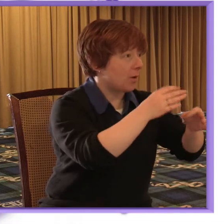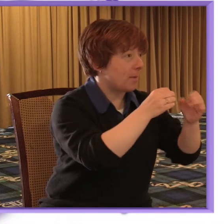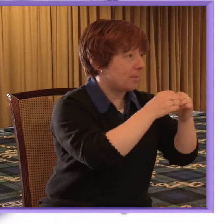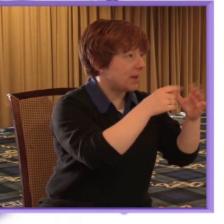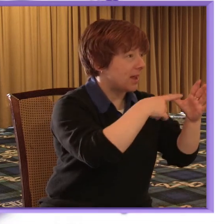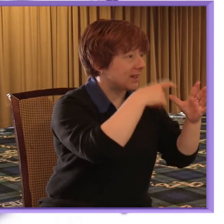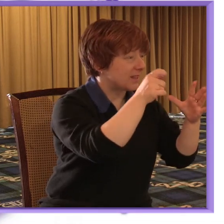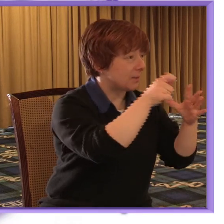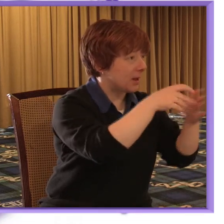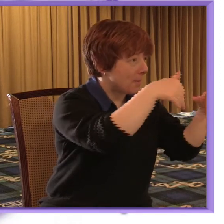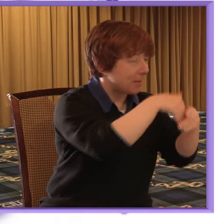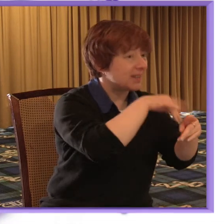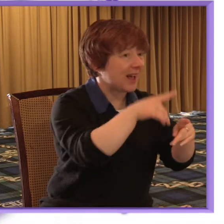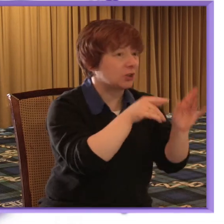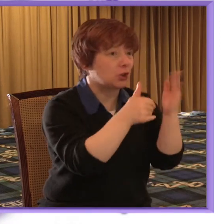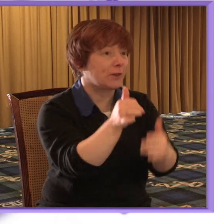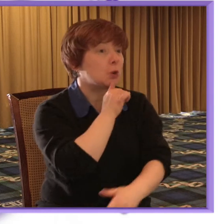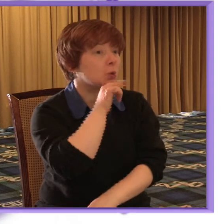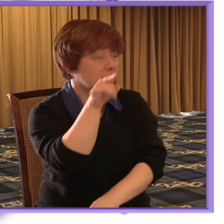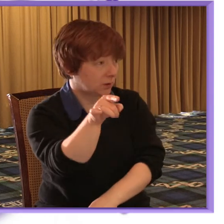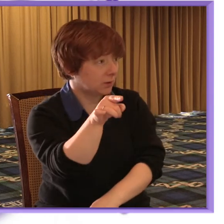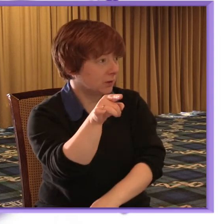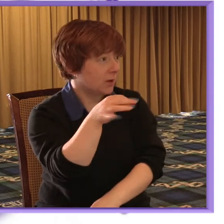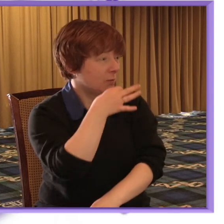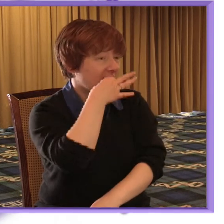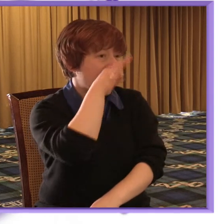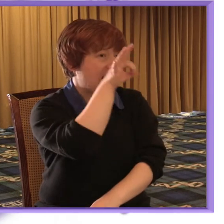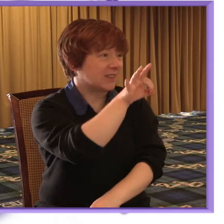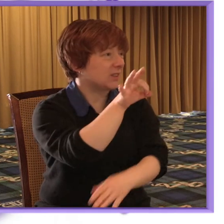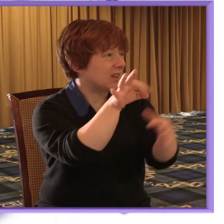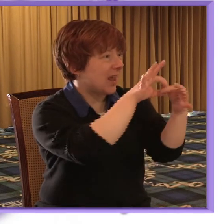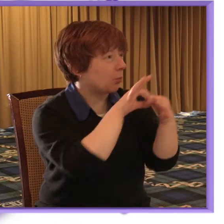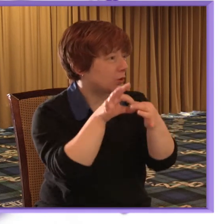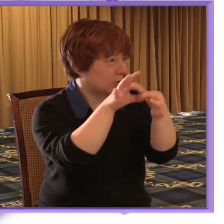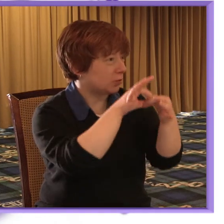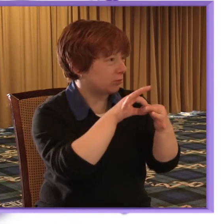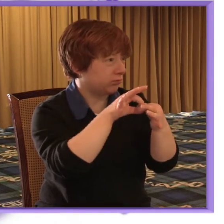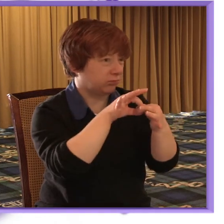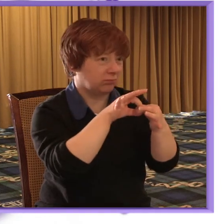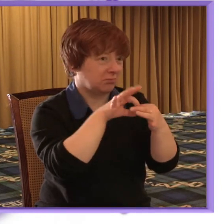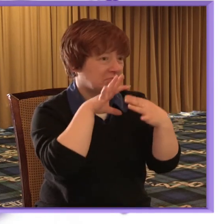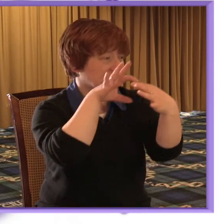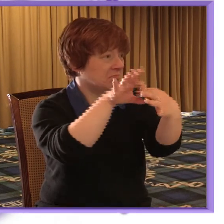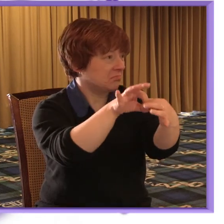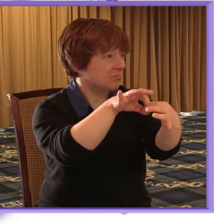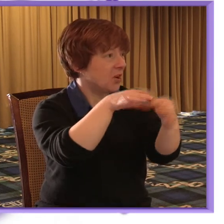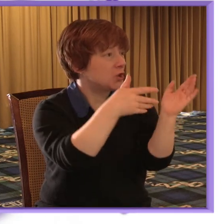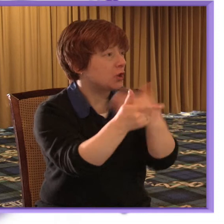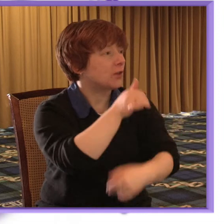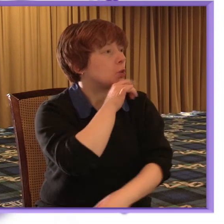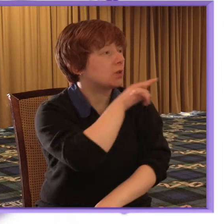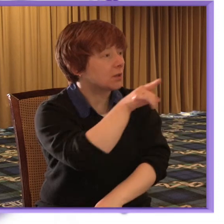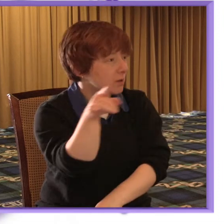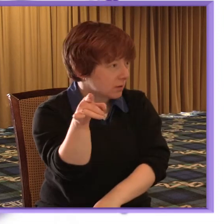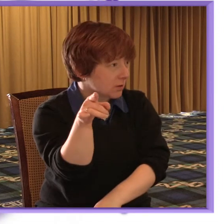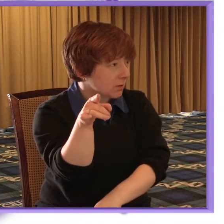contacted NSUN and utilised their networks there to get in contact with service users BACP considered it essential to understand what